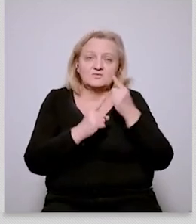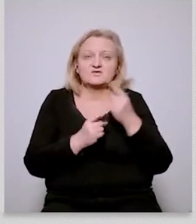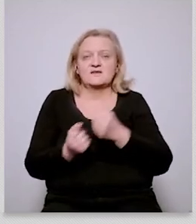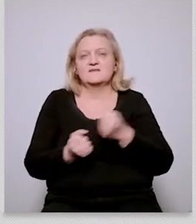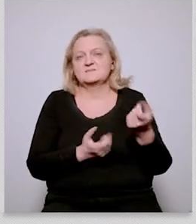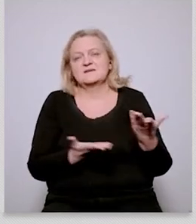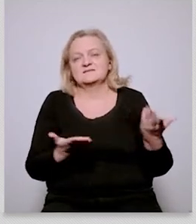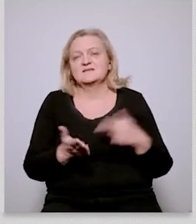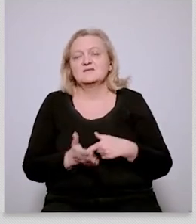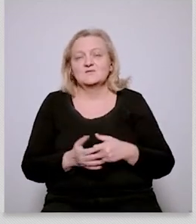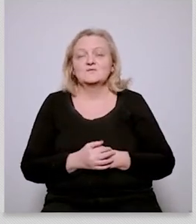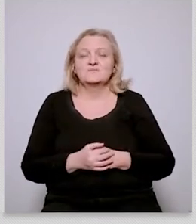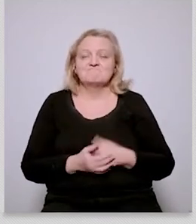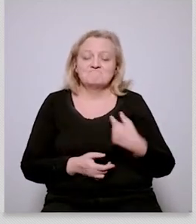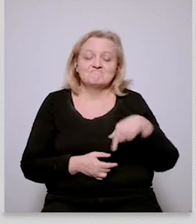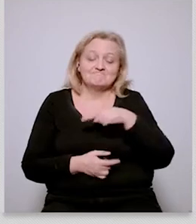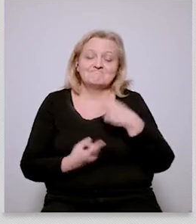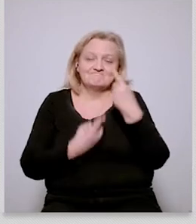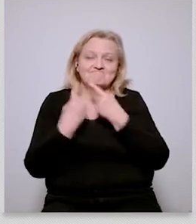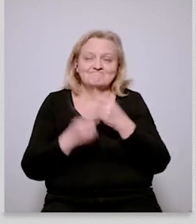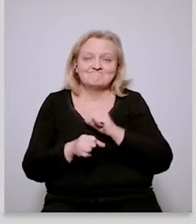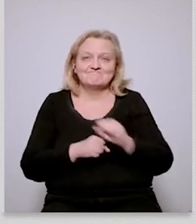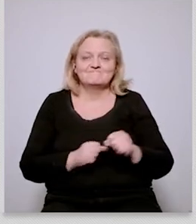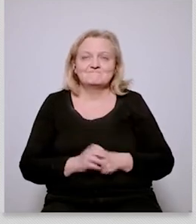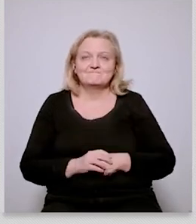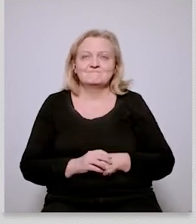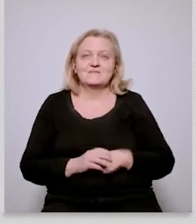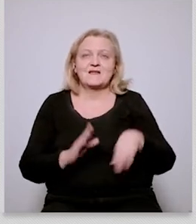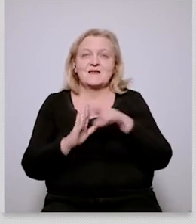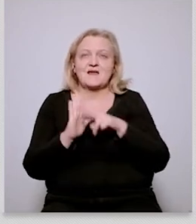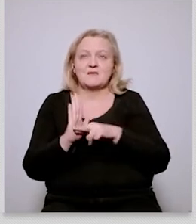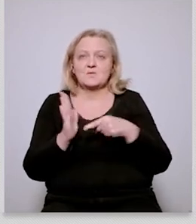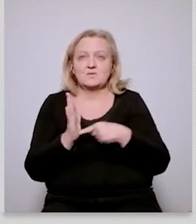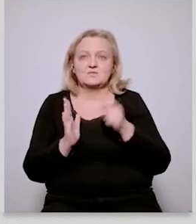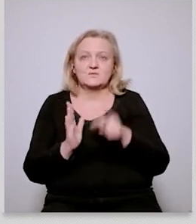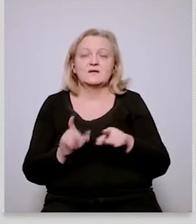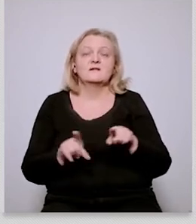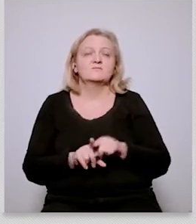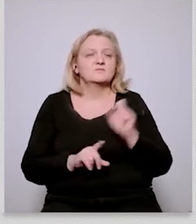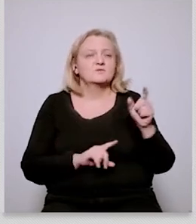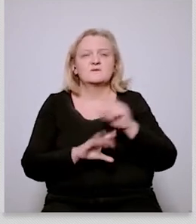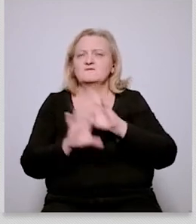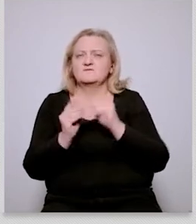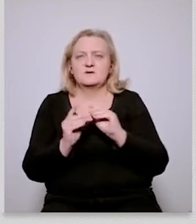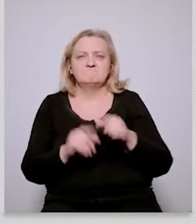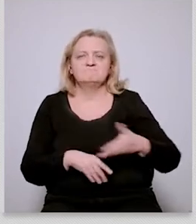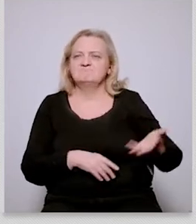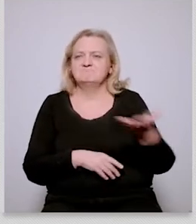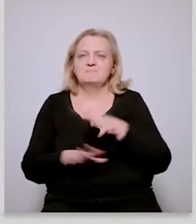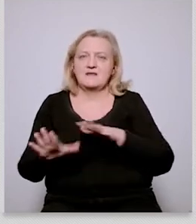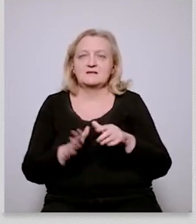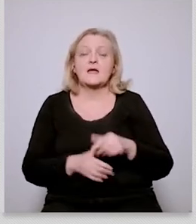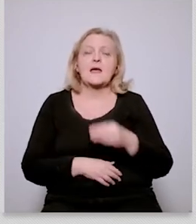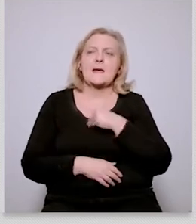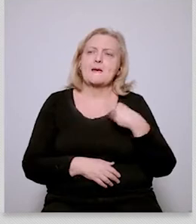absolutely across the board and then to answer your question therefore about what is distinctive about about poland i